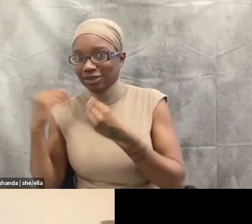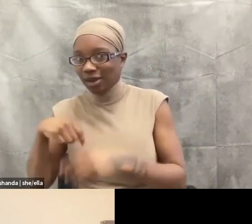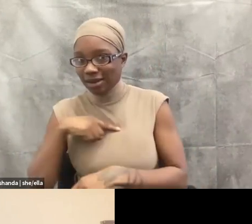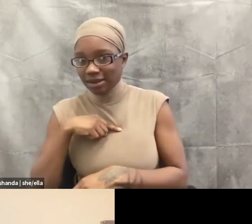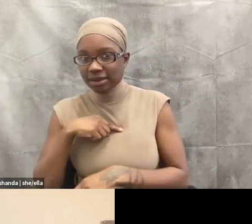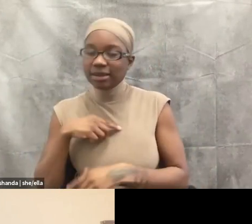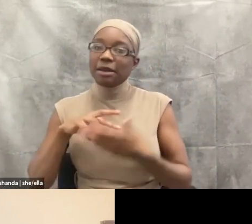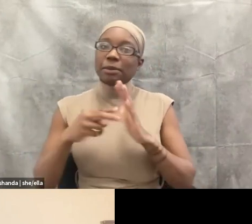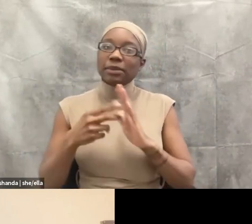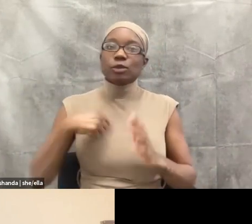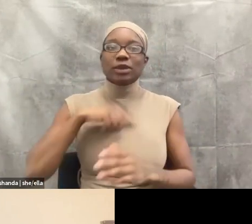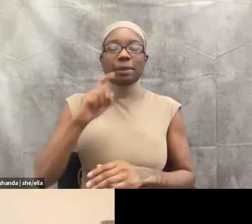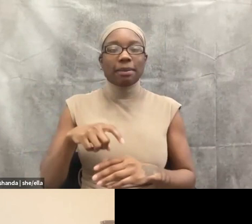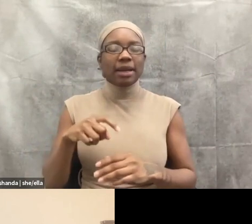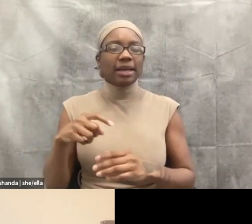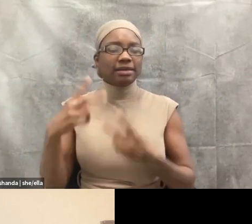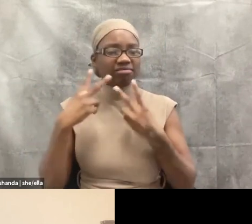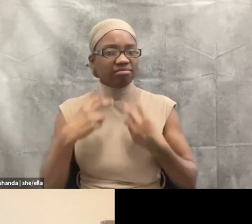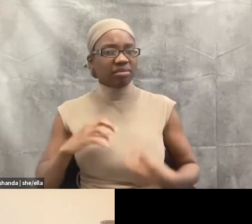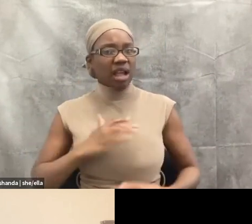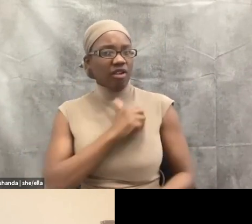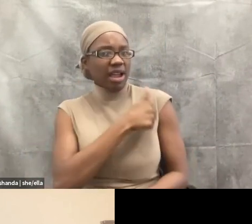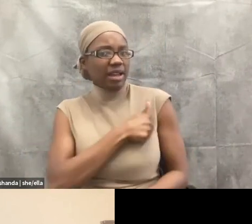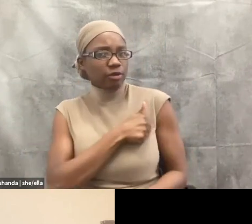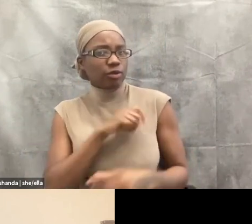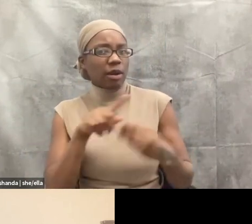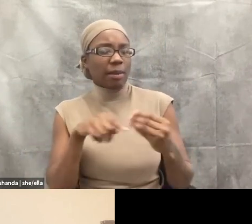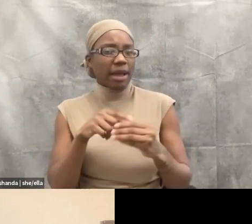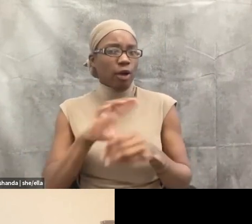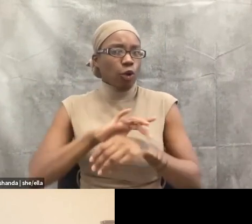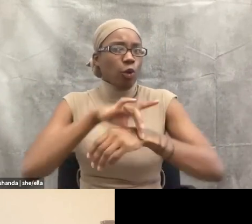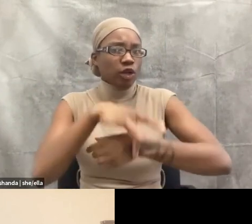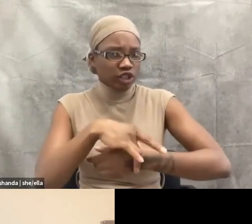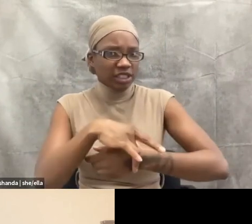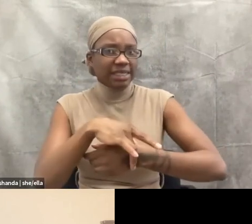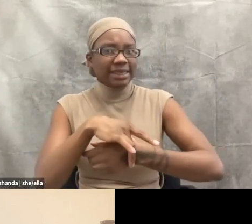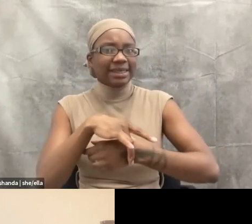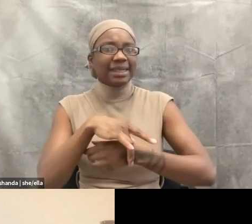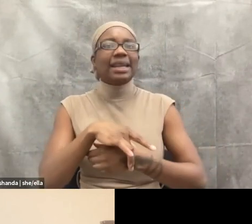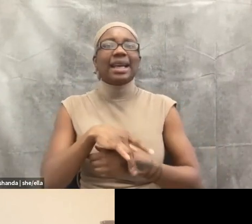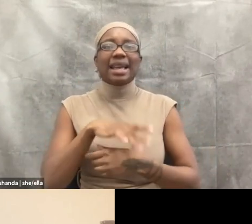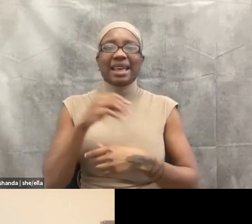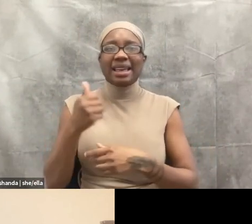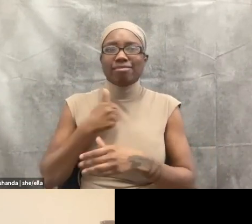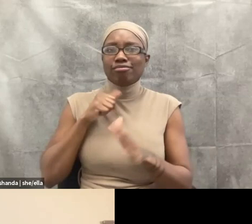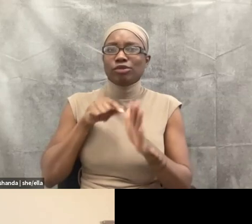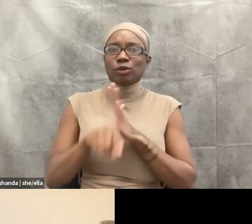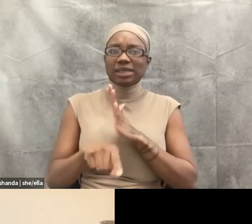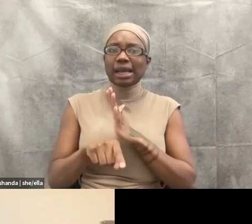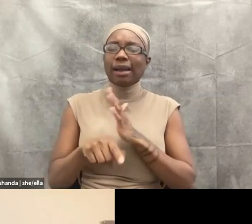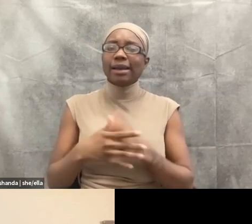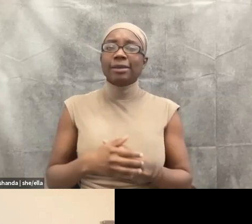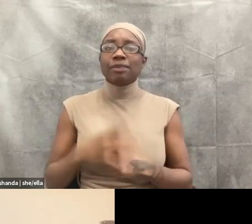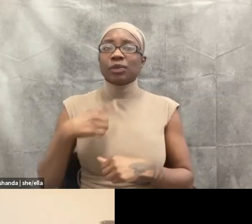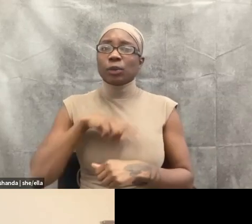suicide and coercion. Make sure we're witnessing resistance in people, um, as a good thing, and uplifting resistance in our client care.